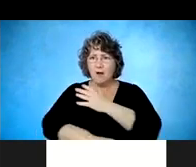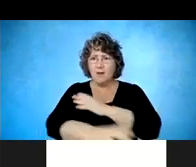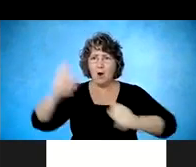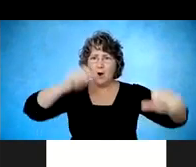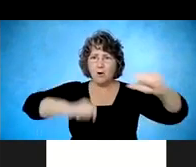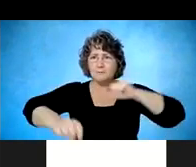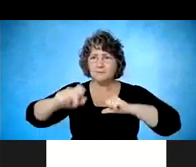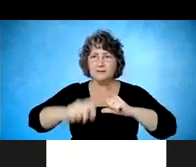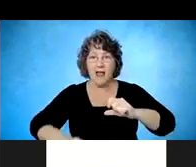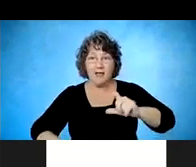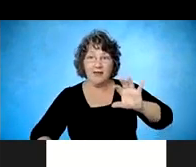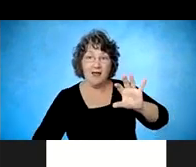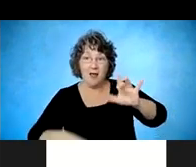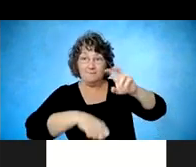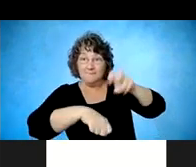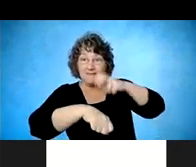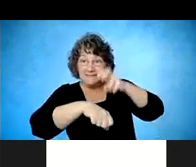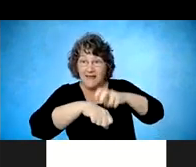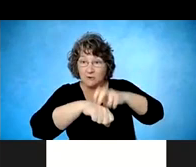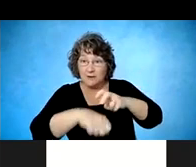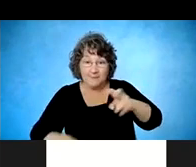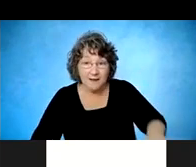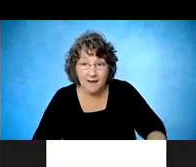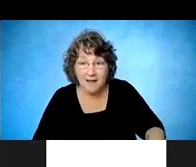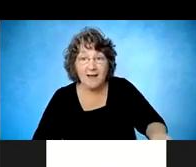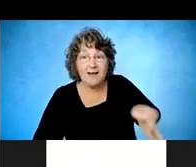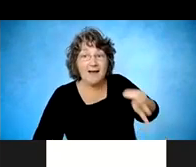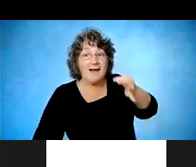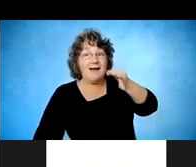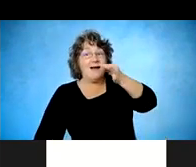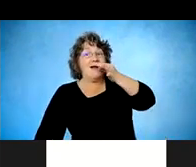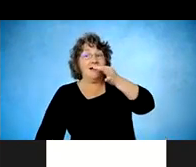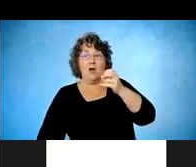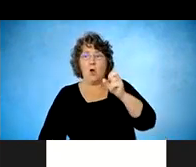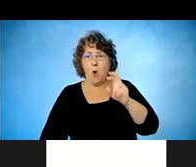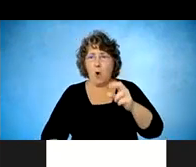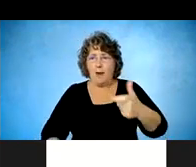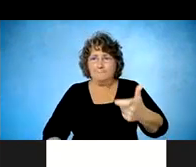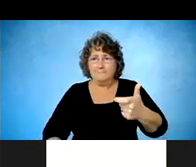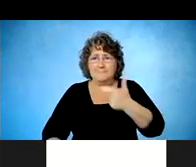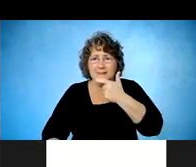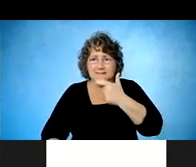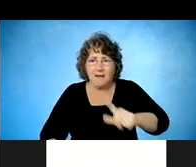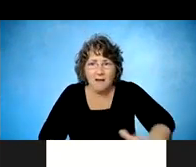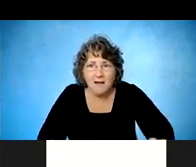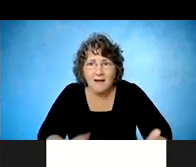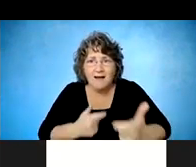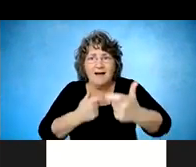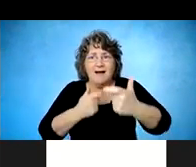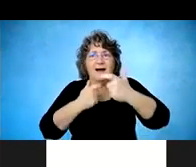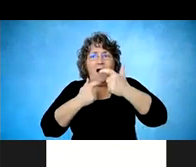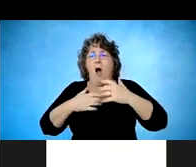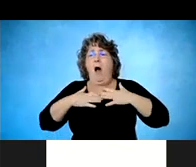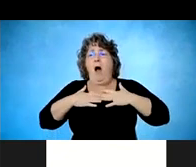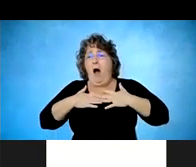own, it just, the experience was so much different. It's really, you can't really describe, food just doesn't have